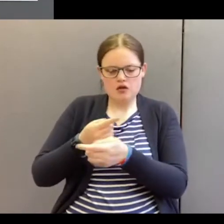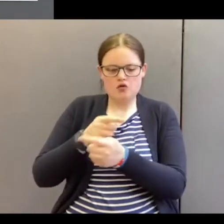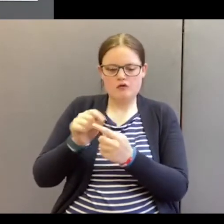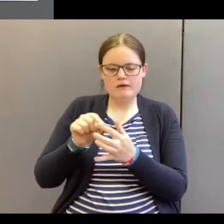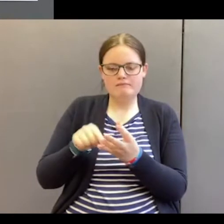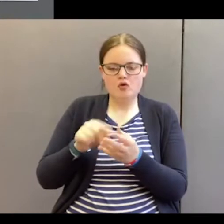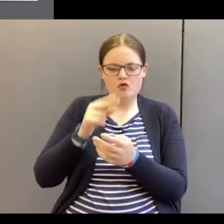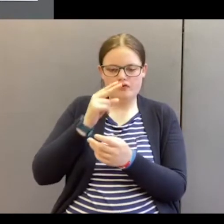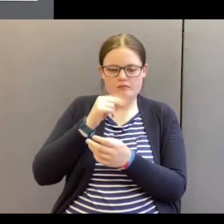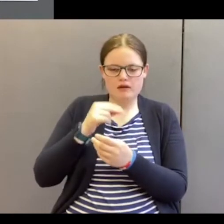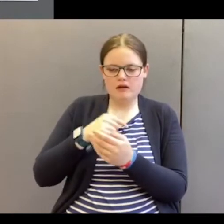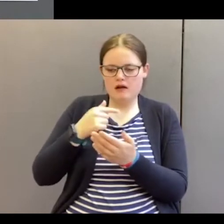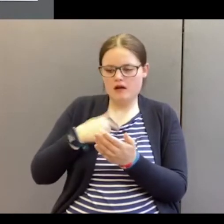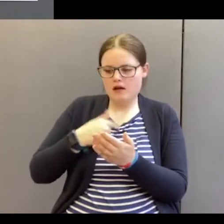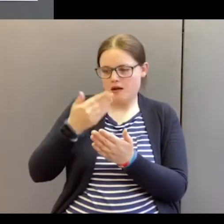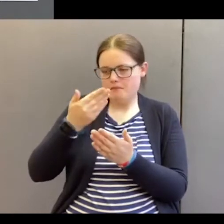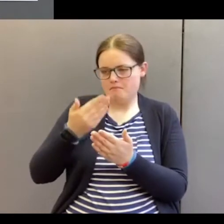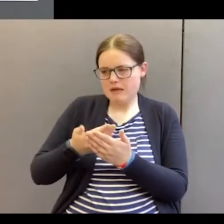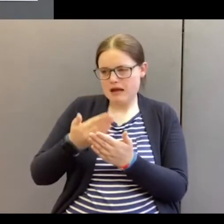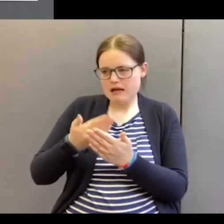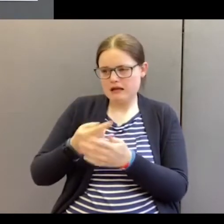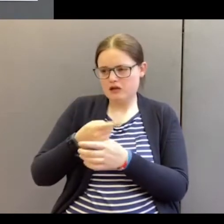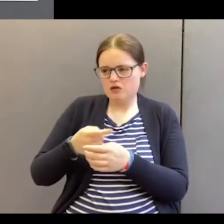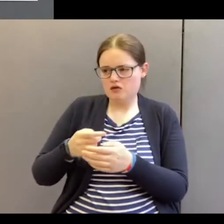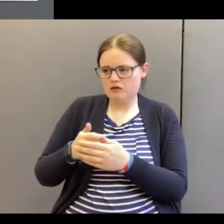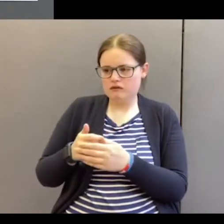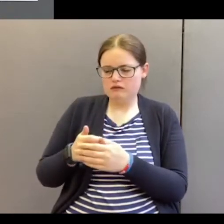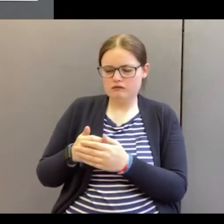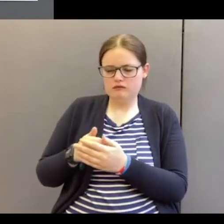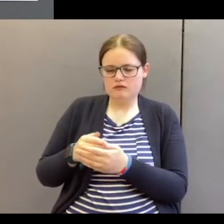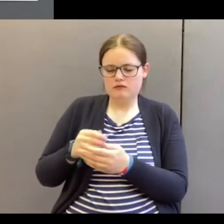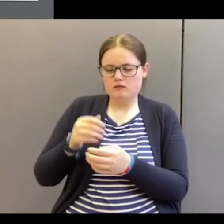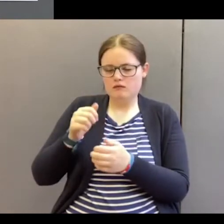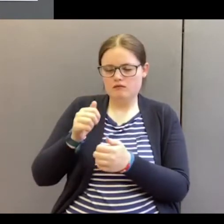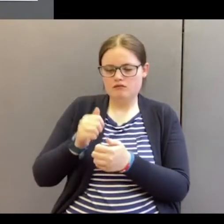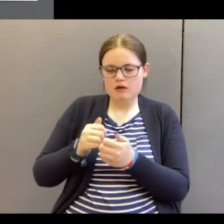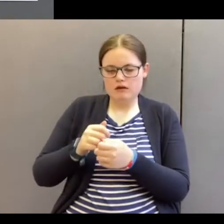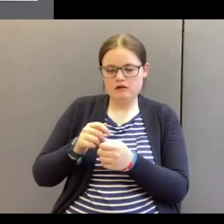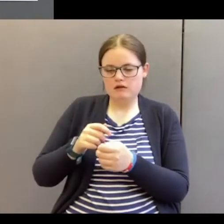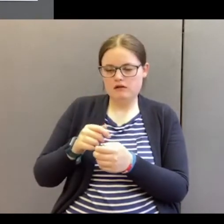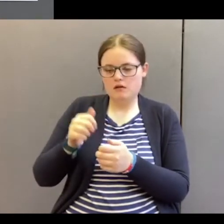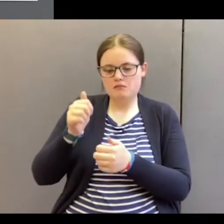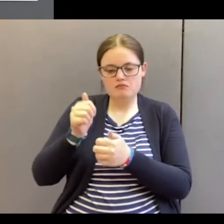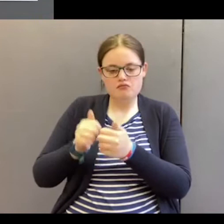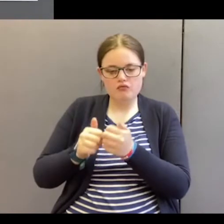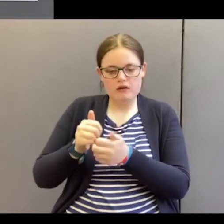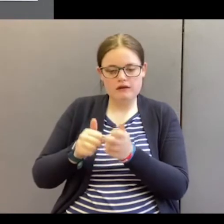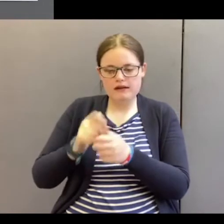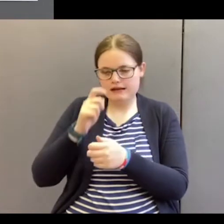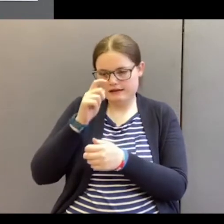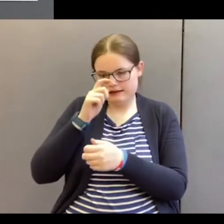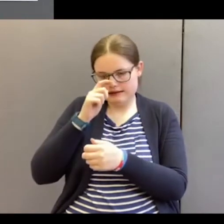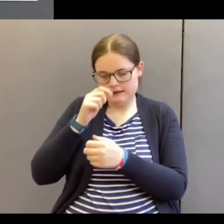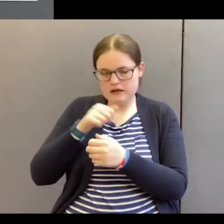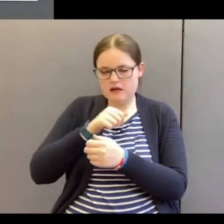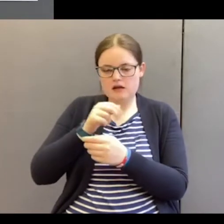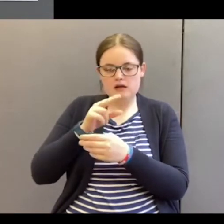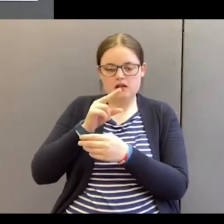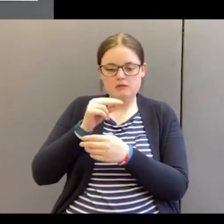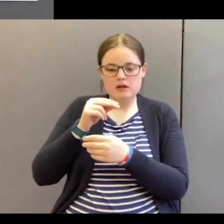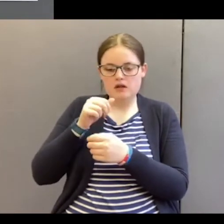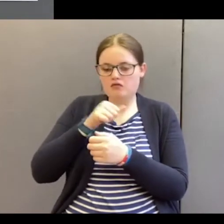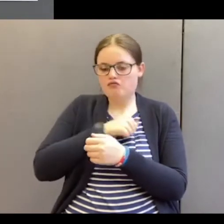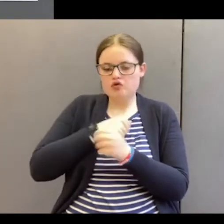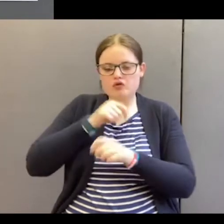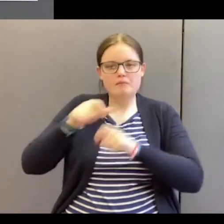speaking. I beg you. I urge you. Therefore, brethren, he's speaking to Christians in the main.